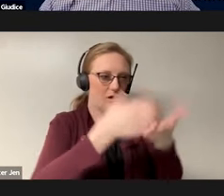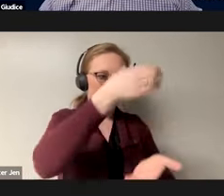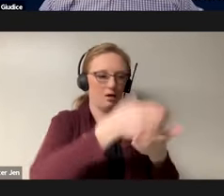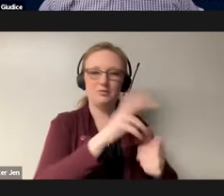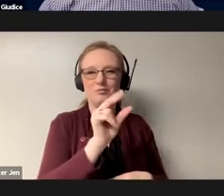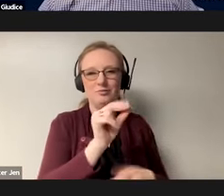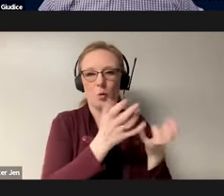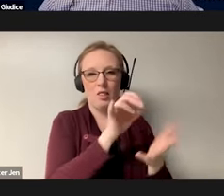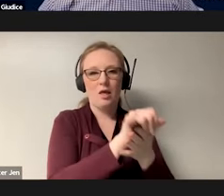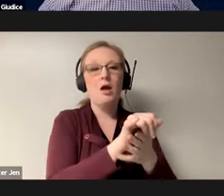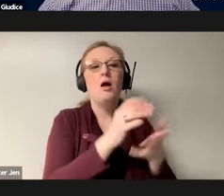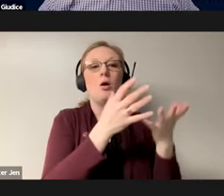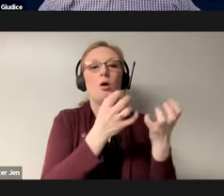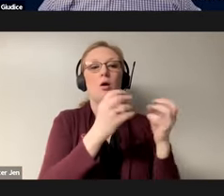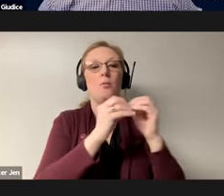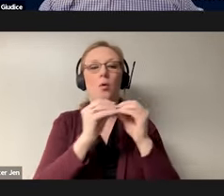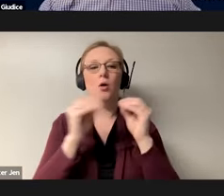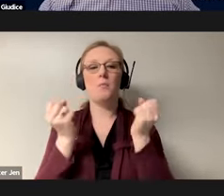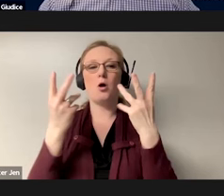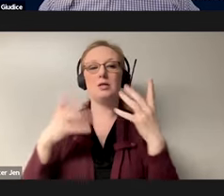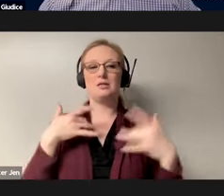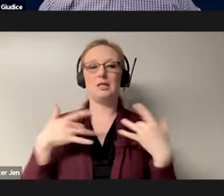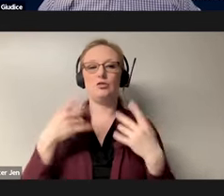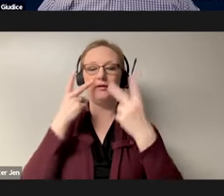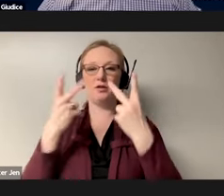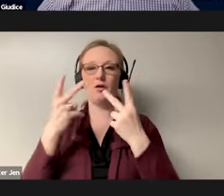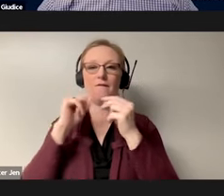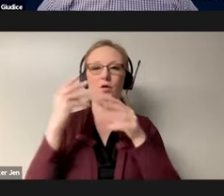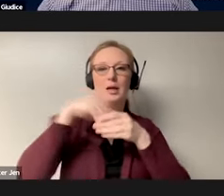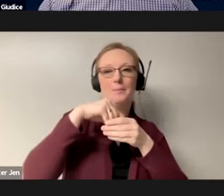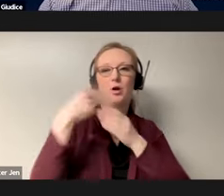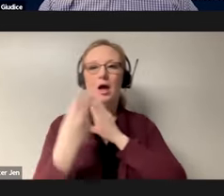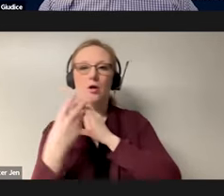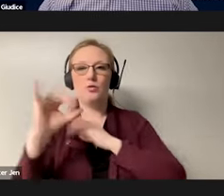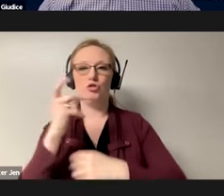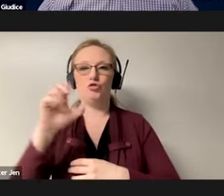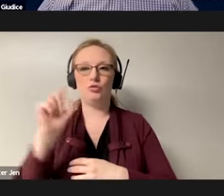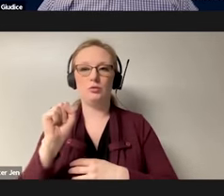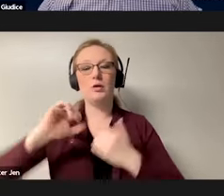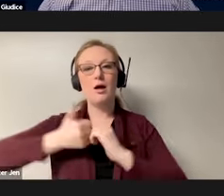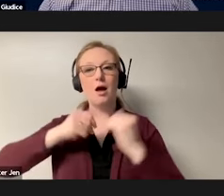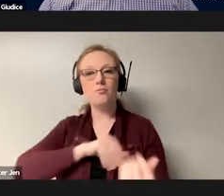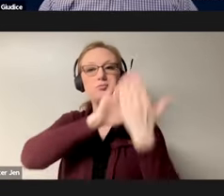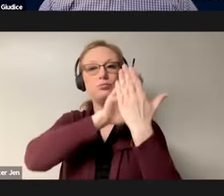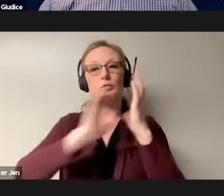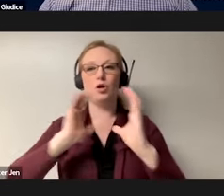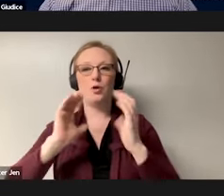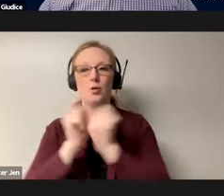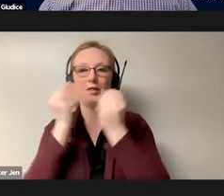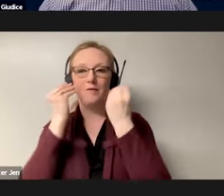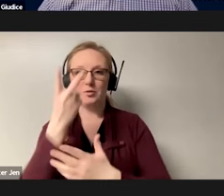use of multisensory information for both input and output channels and how we present and communicate information.